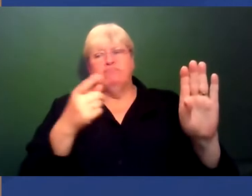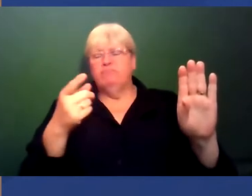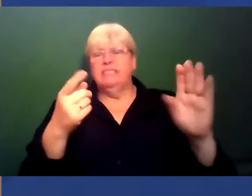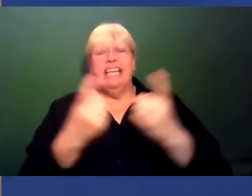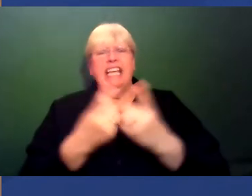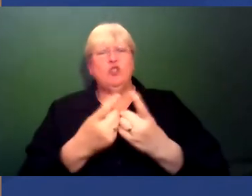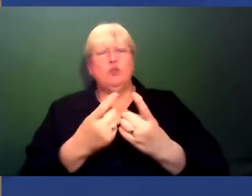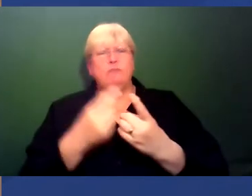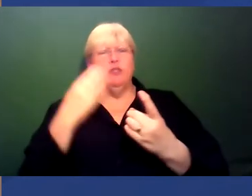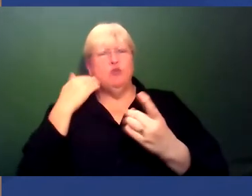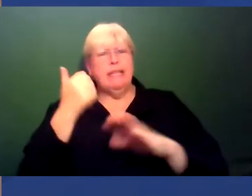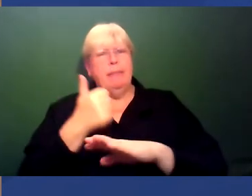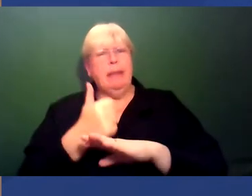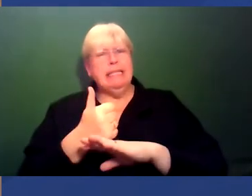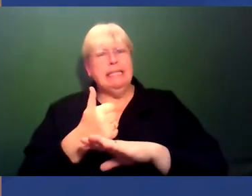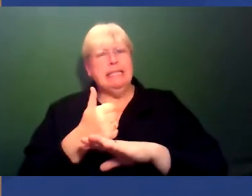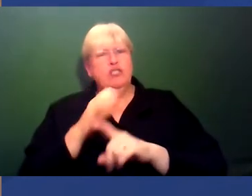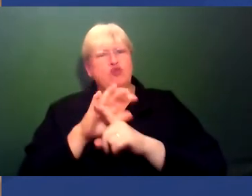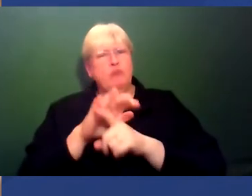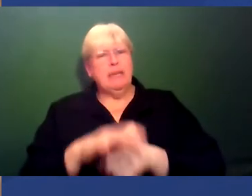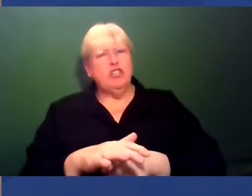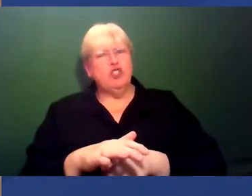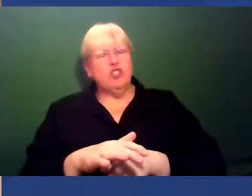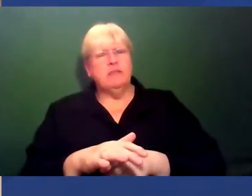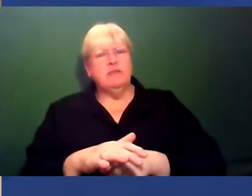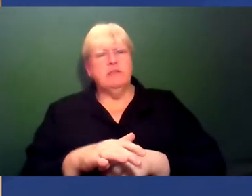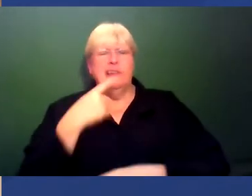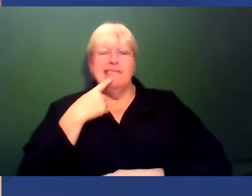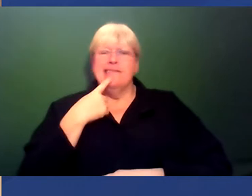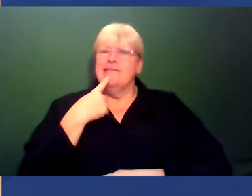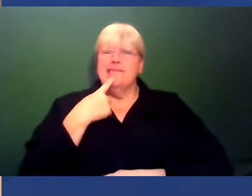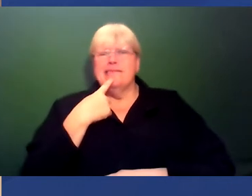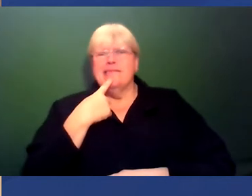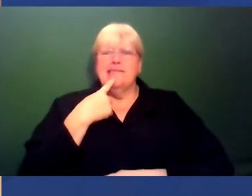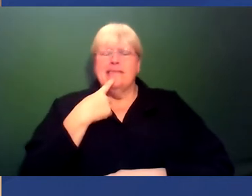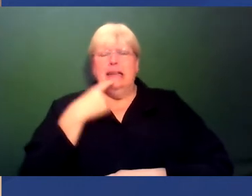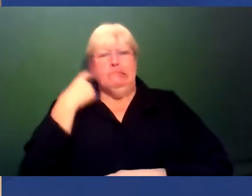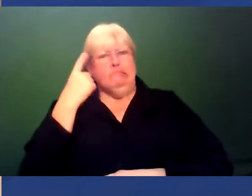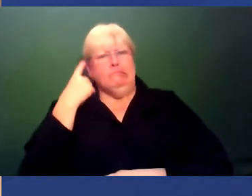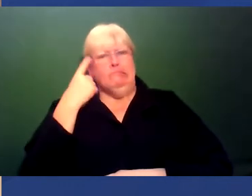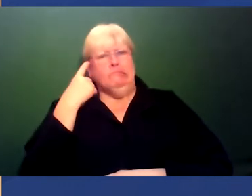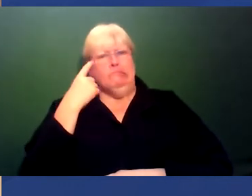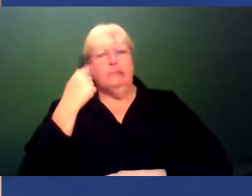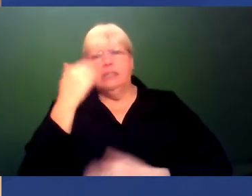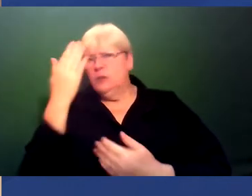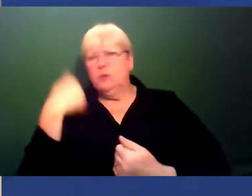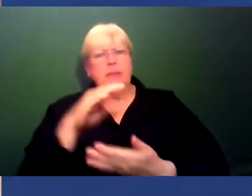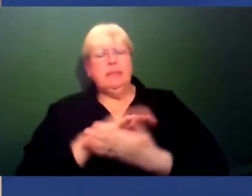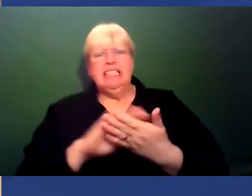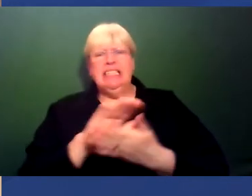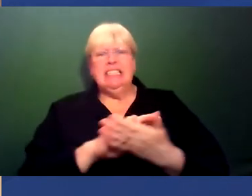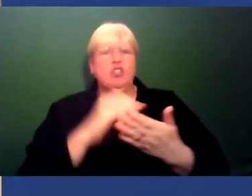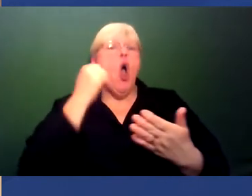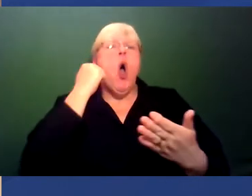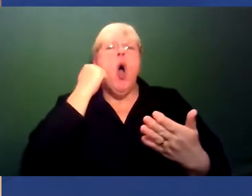-based discrimination. And we're still, like, scratching our chins and having kind of, you know, in some ways Black History Month events or we're having, like,